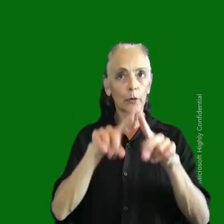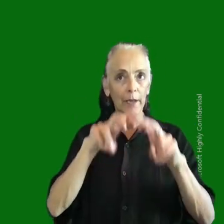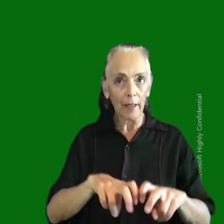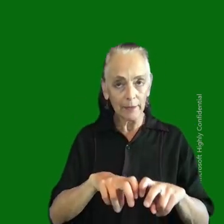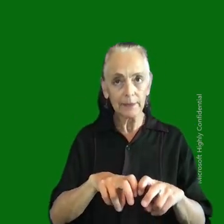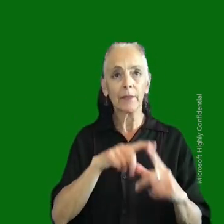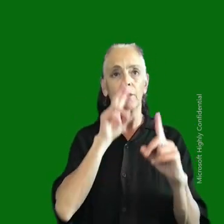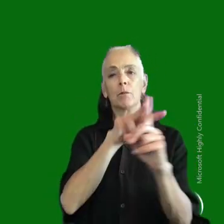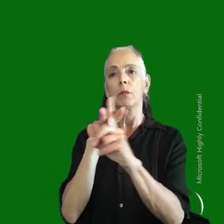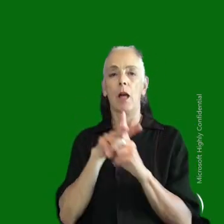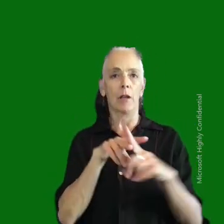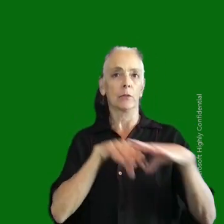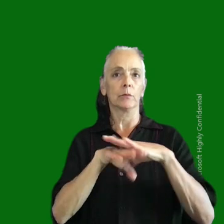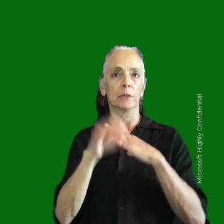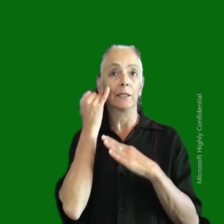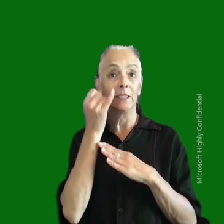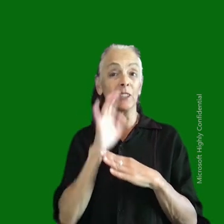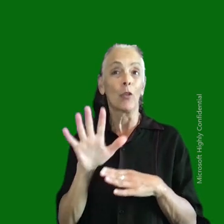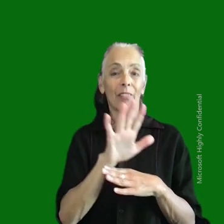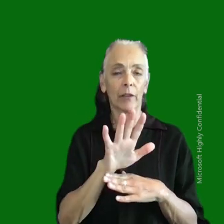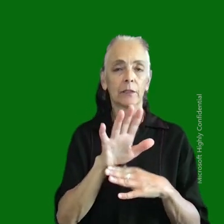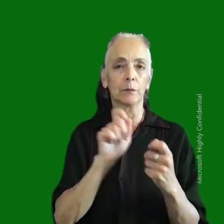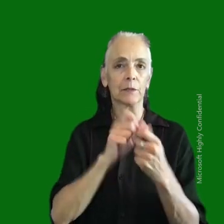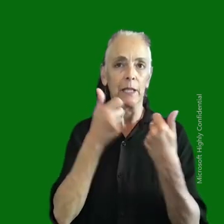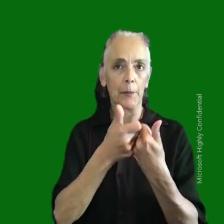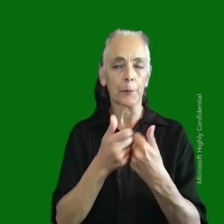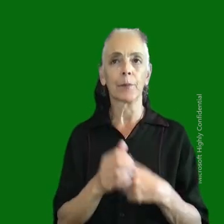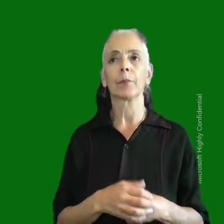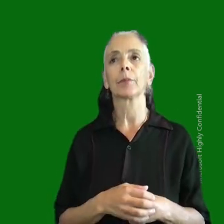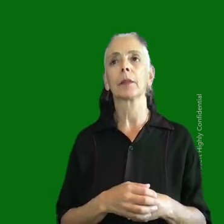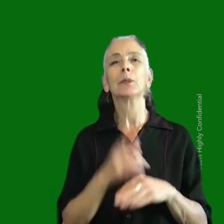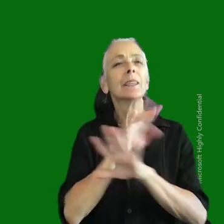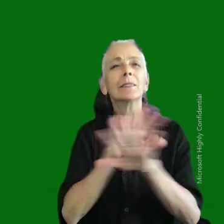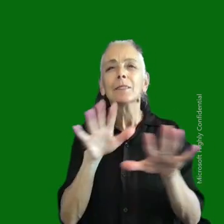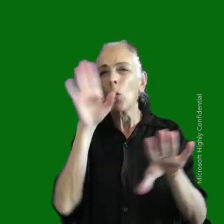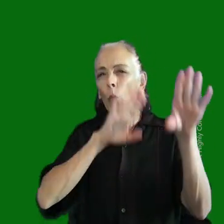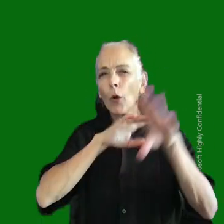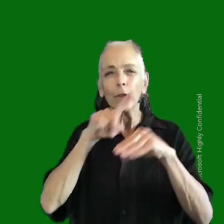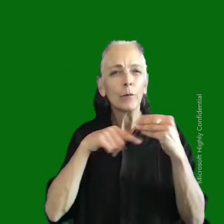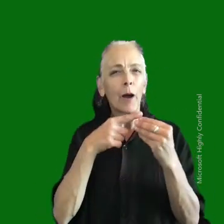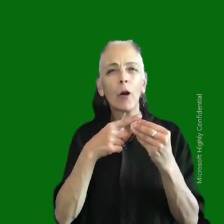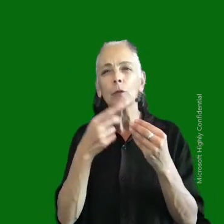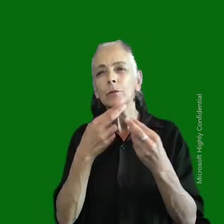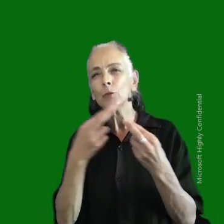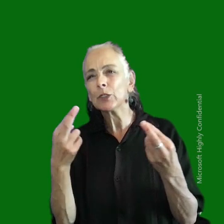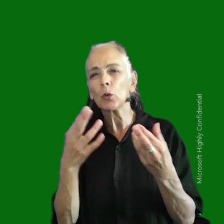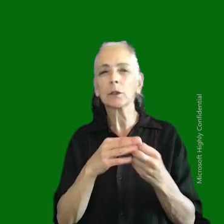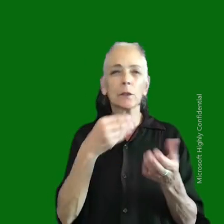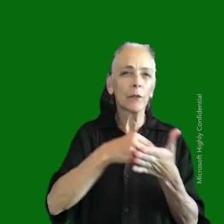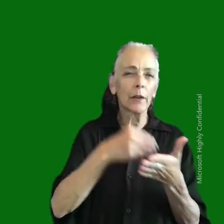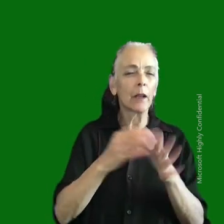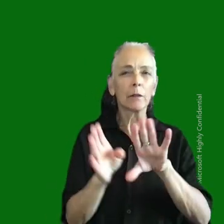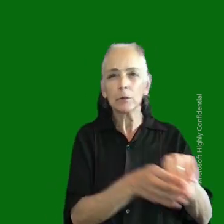accessibility ideas for their game. We encourage teams not to worry about resources or funding, but to think about what ideas they would want to